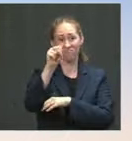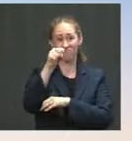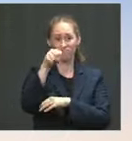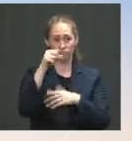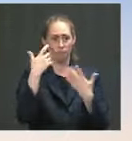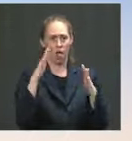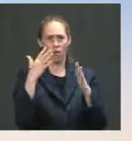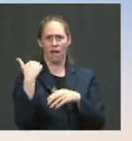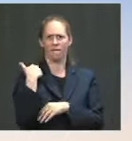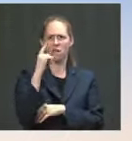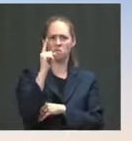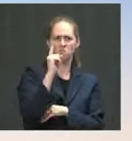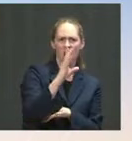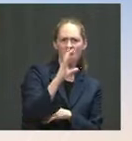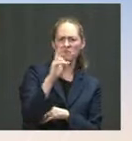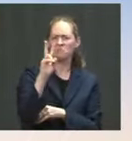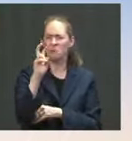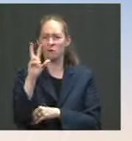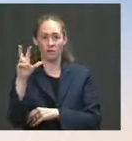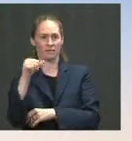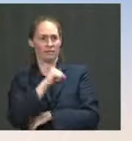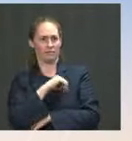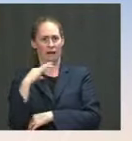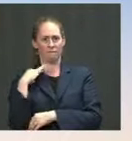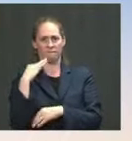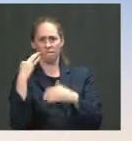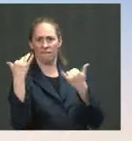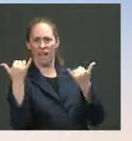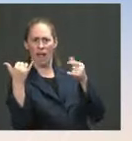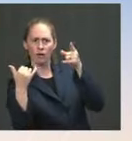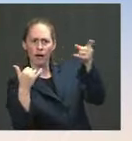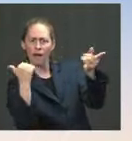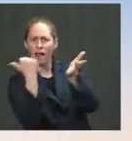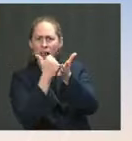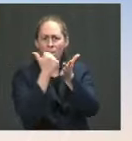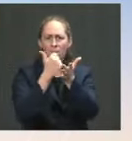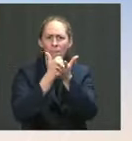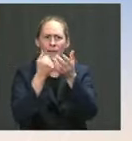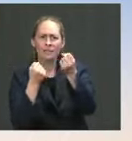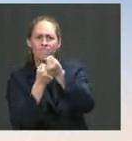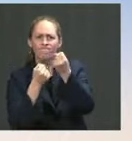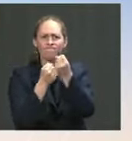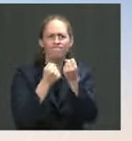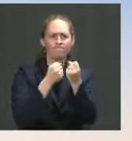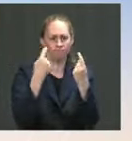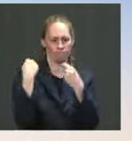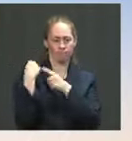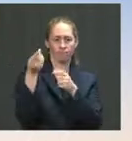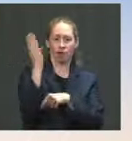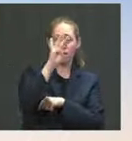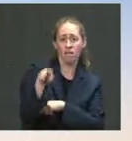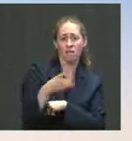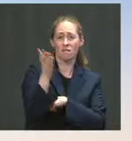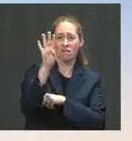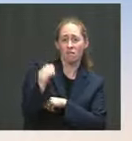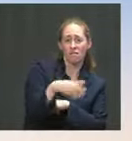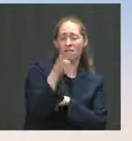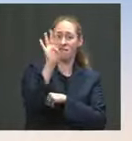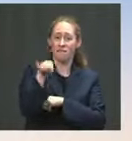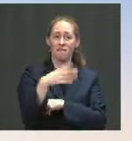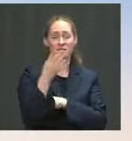working 24 hours a day to do the vetting necessary and reviews necessary